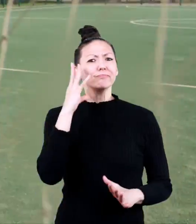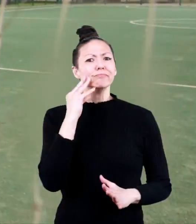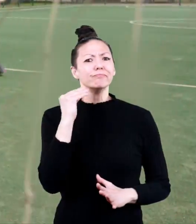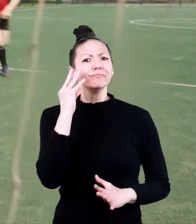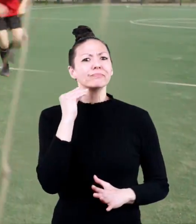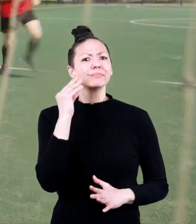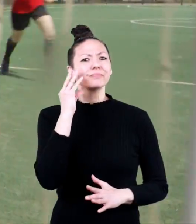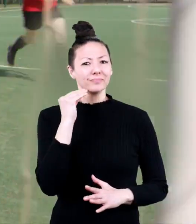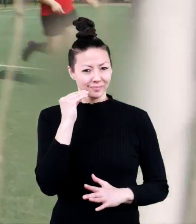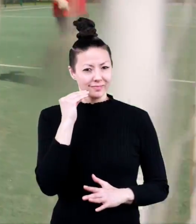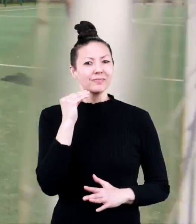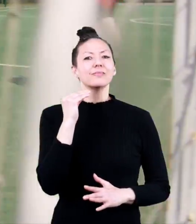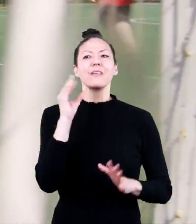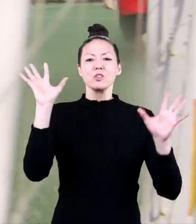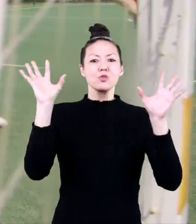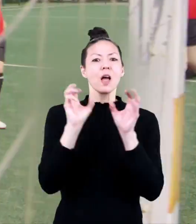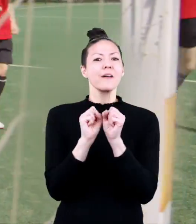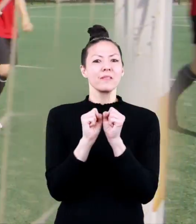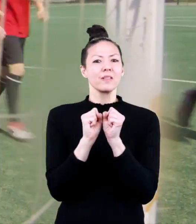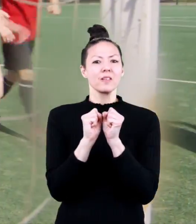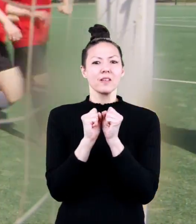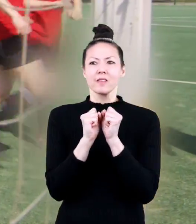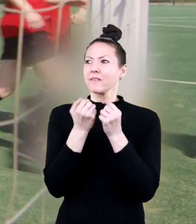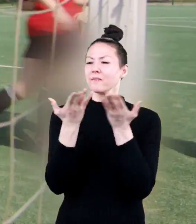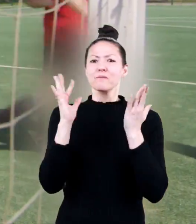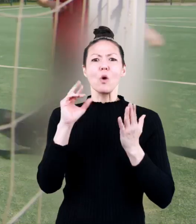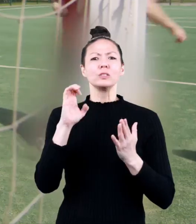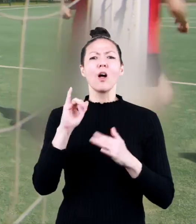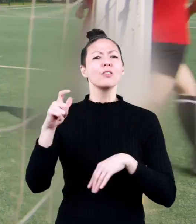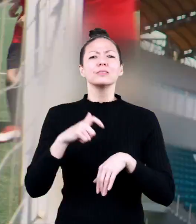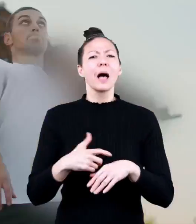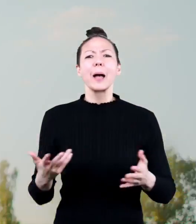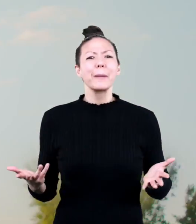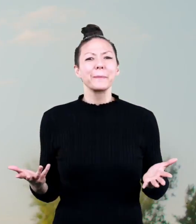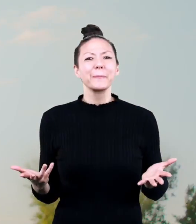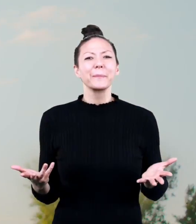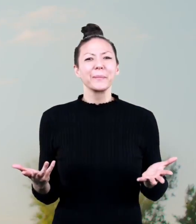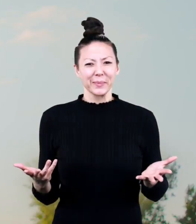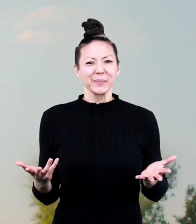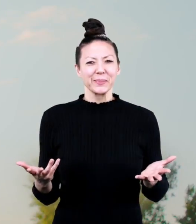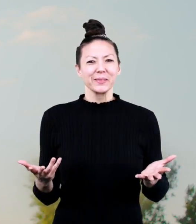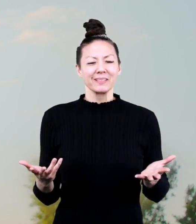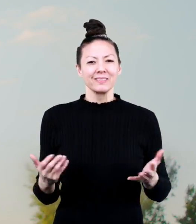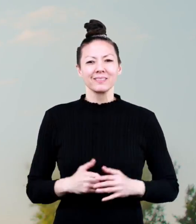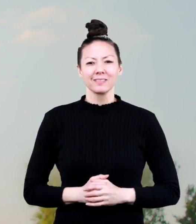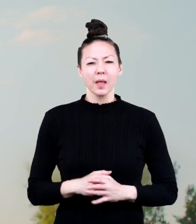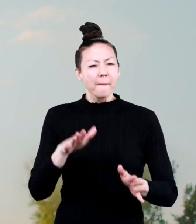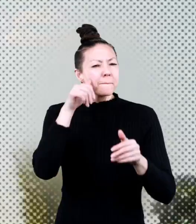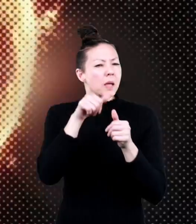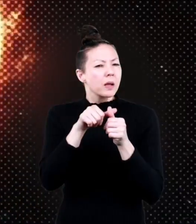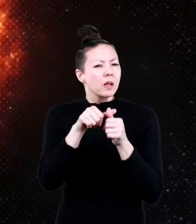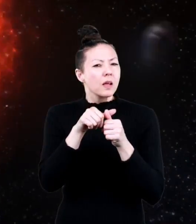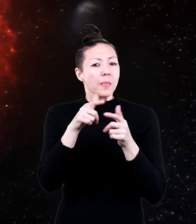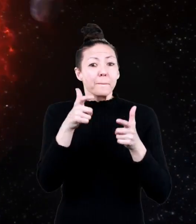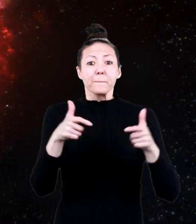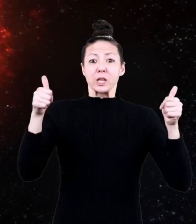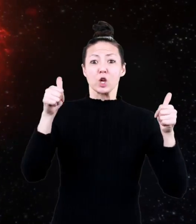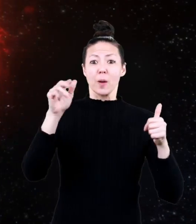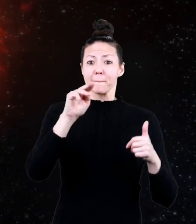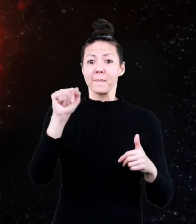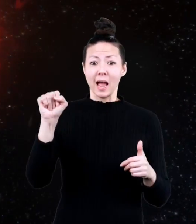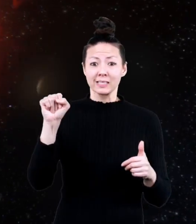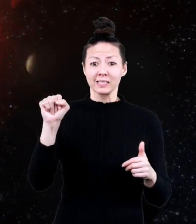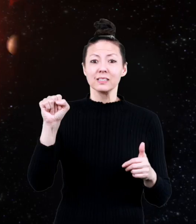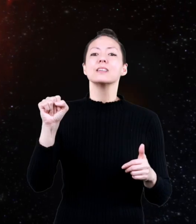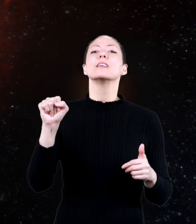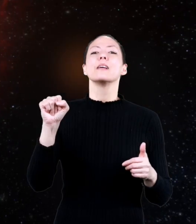Because you are experiencing and exerting gravitational force all the time. Remember this.